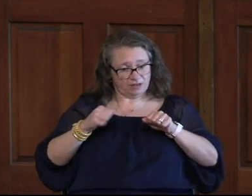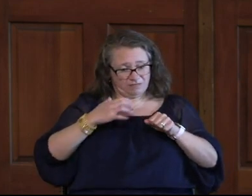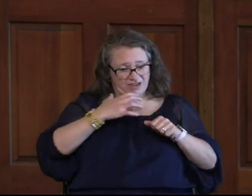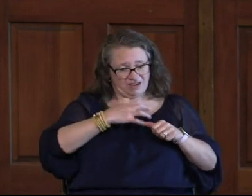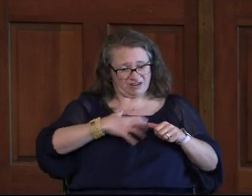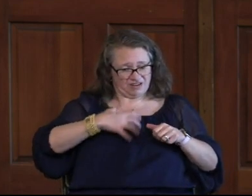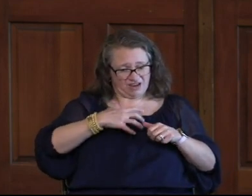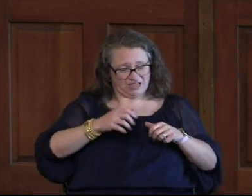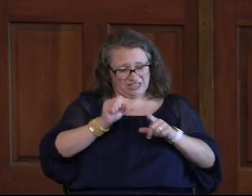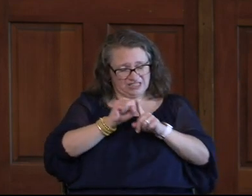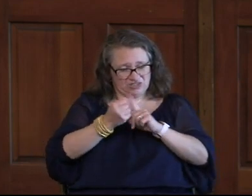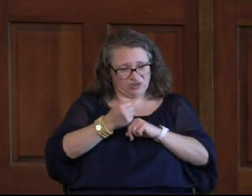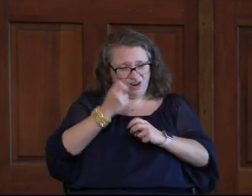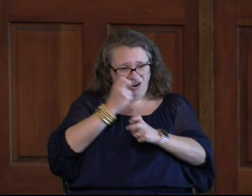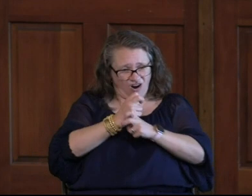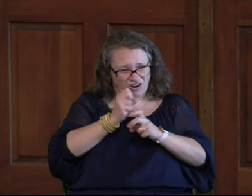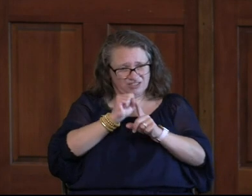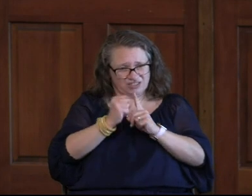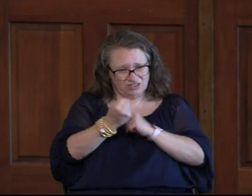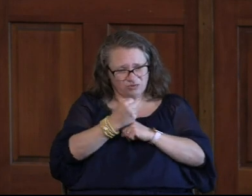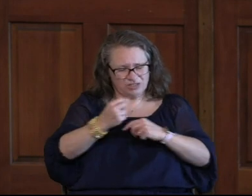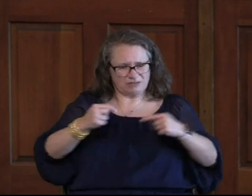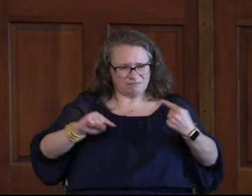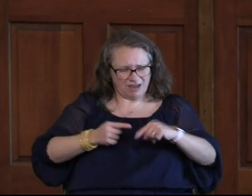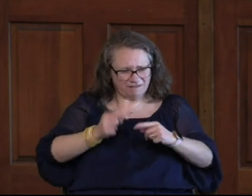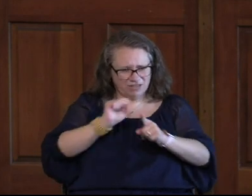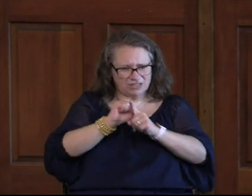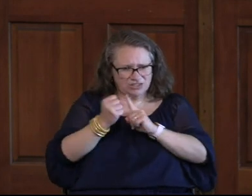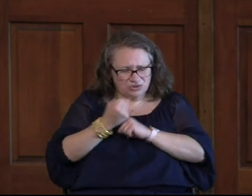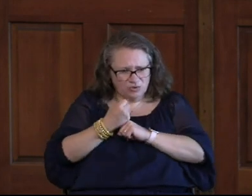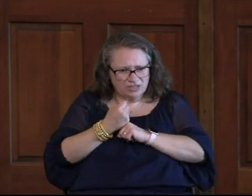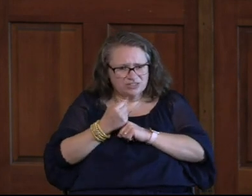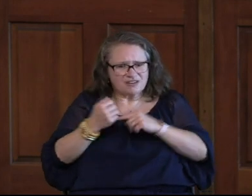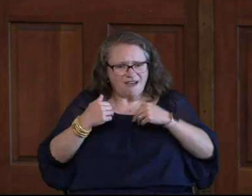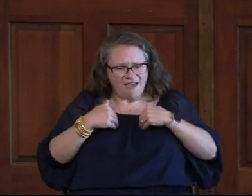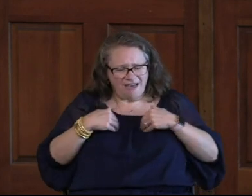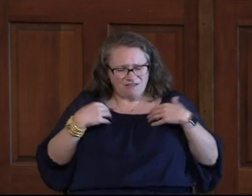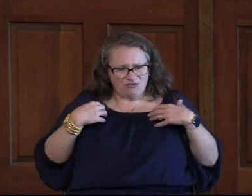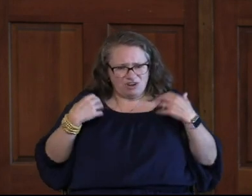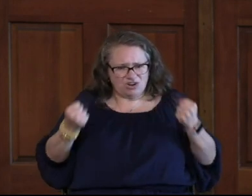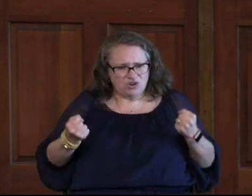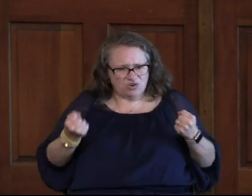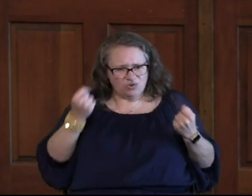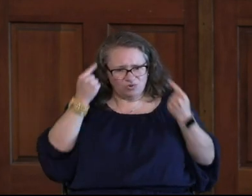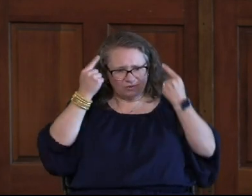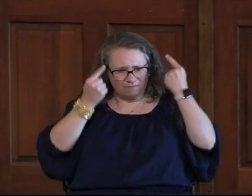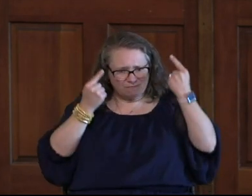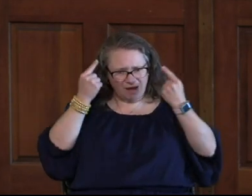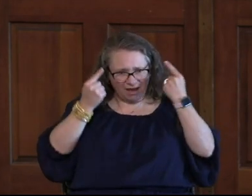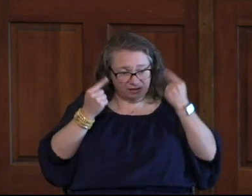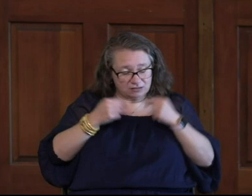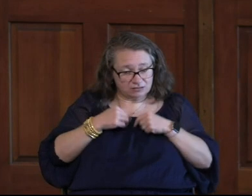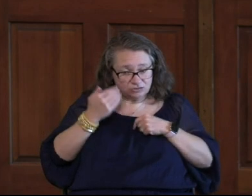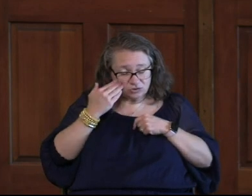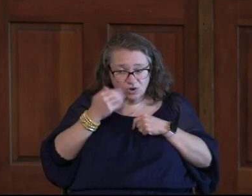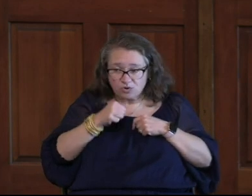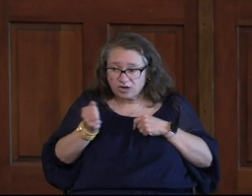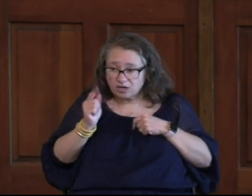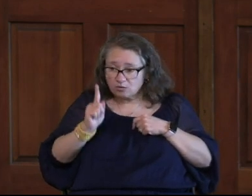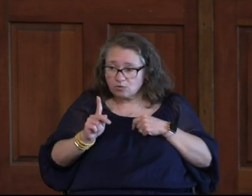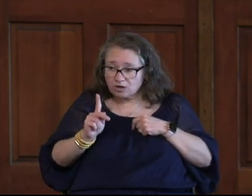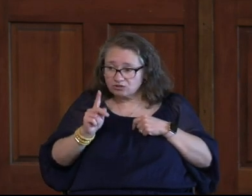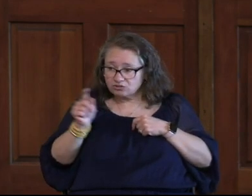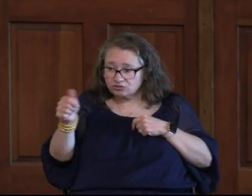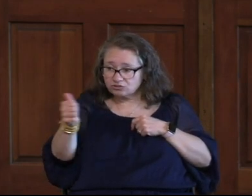situation, and a hard situation, and a painful situation, and to have a renewed mind. Have you known anybody like that